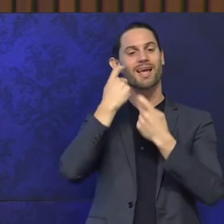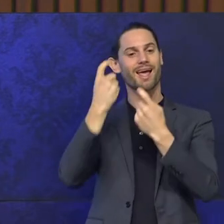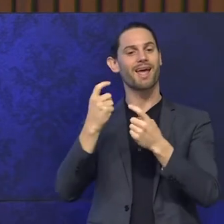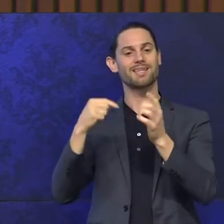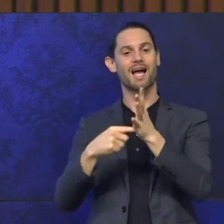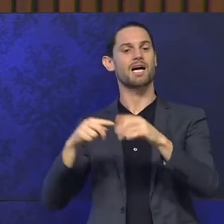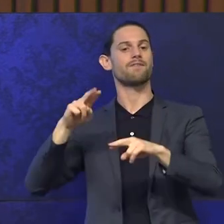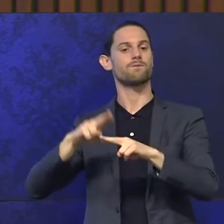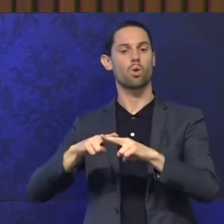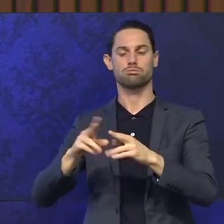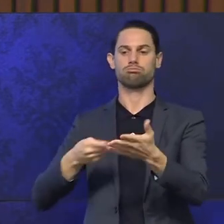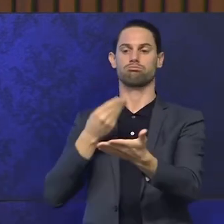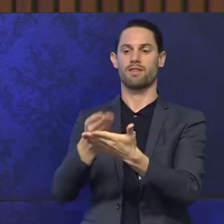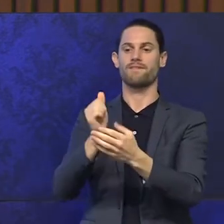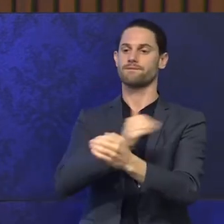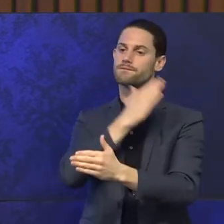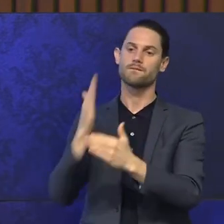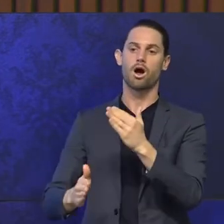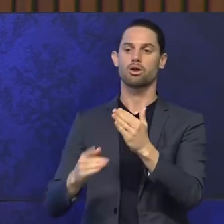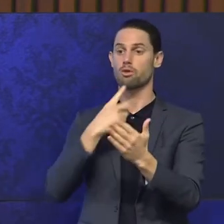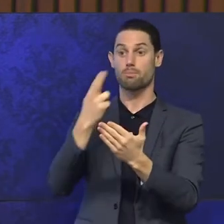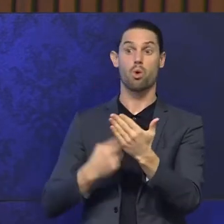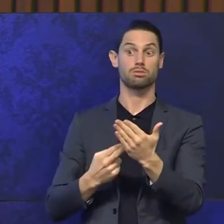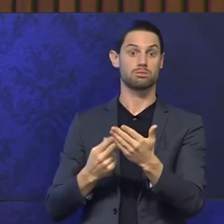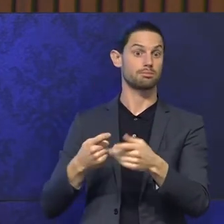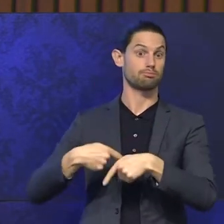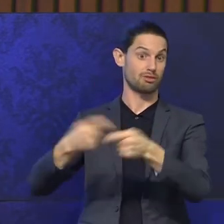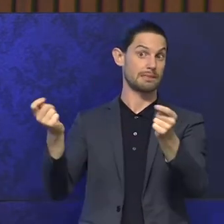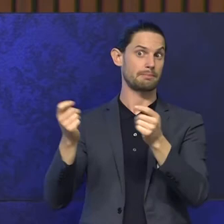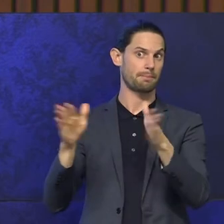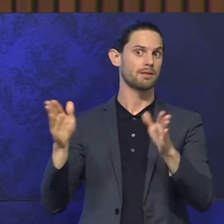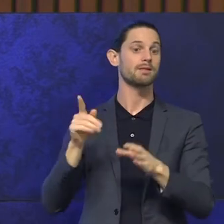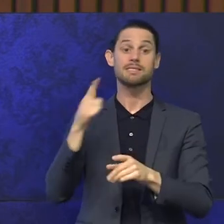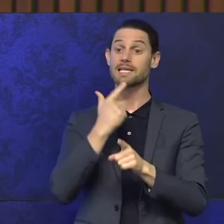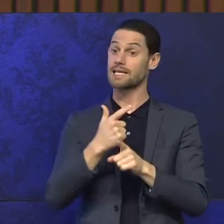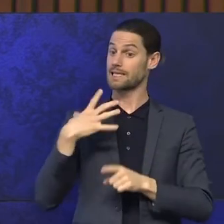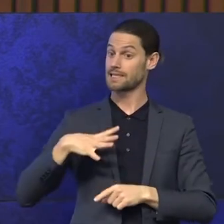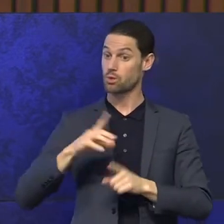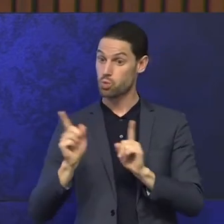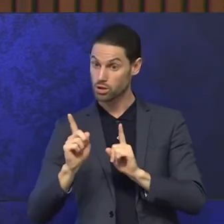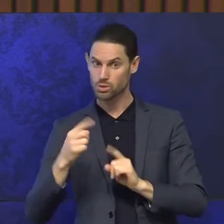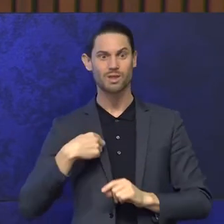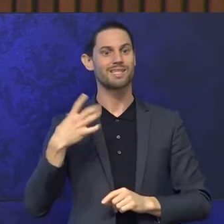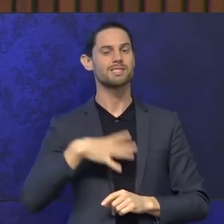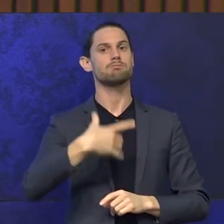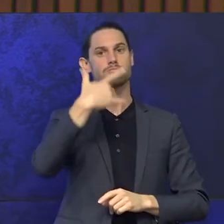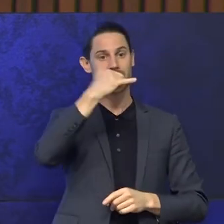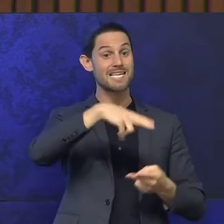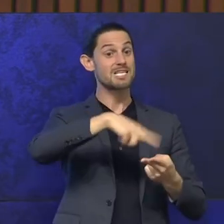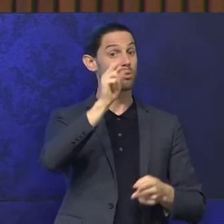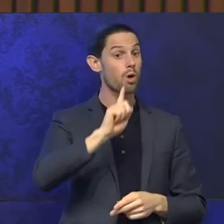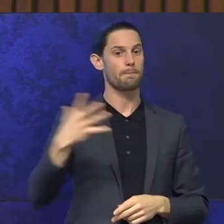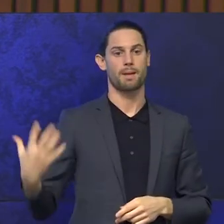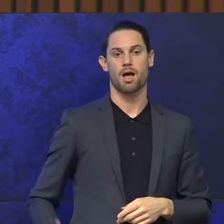presented its final report to the government. was publicly released. And they're saying that what needs to happen, we need to significantly increase pay.